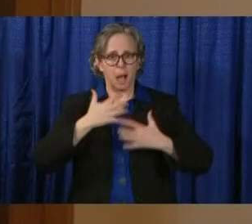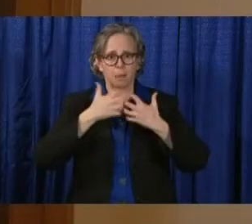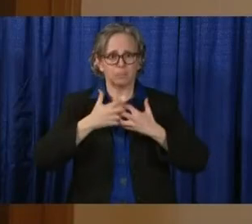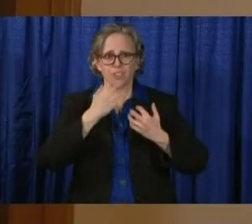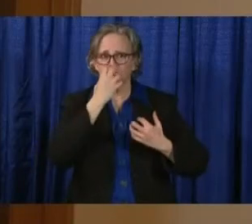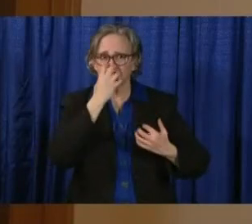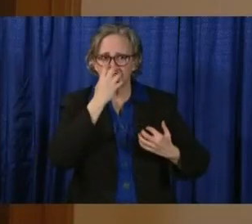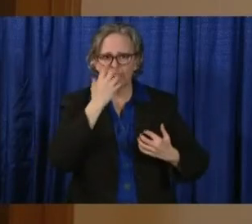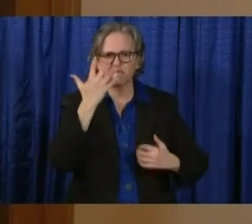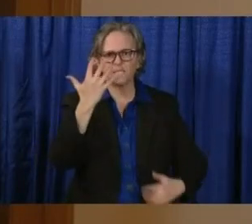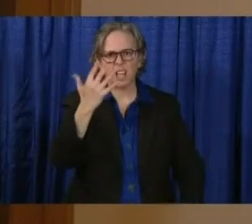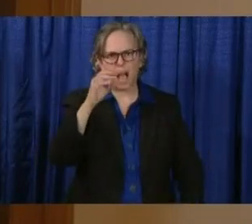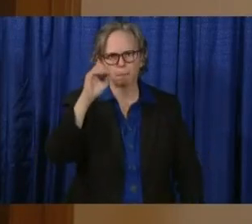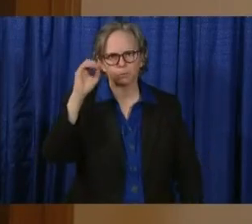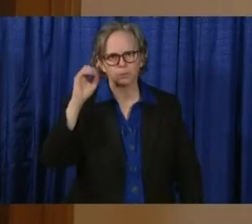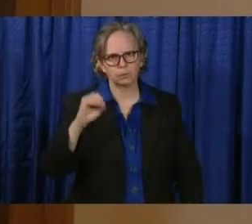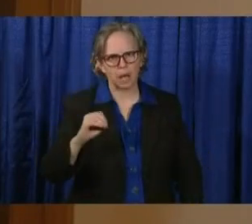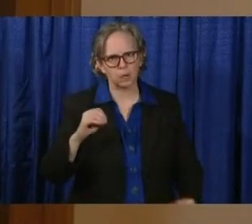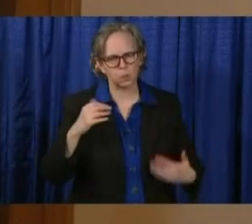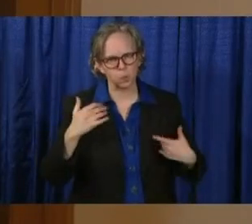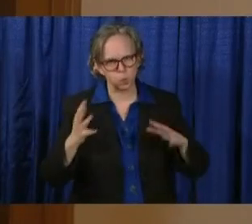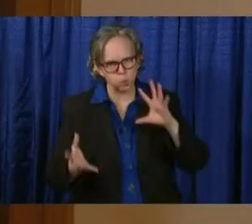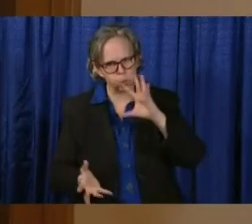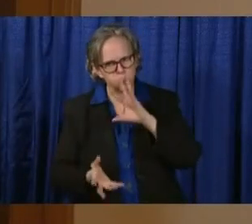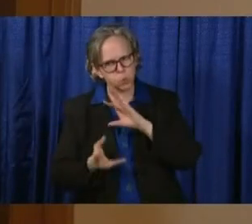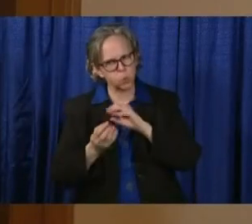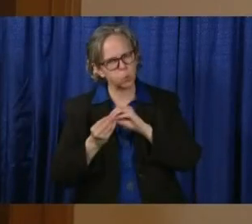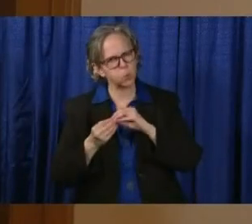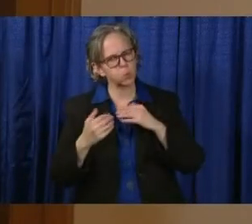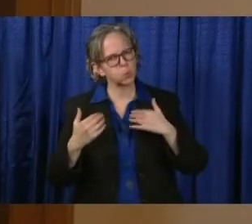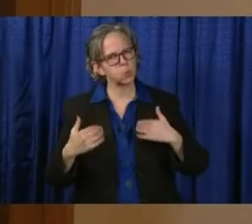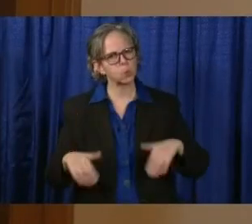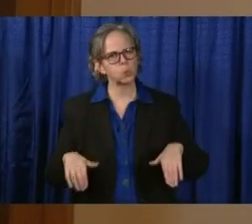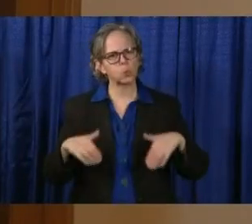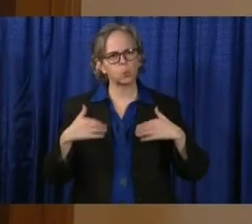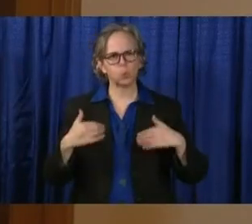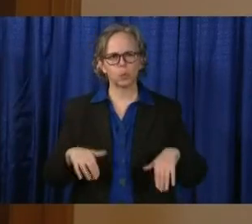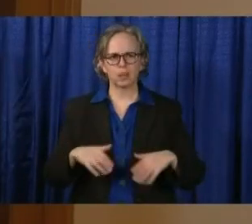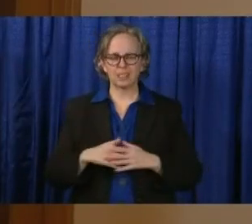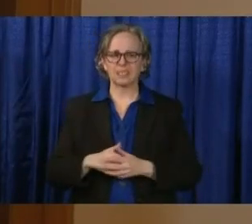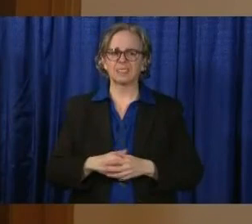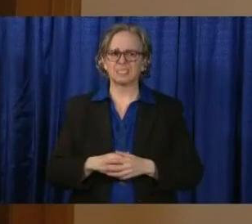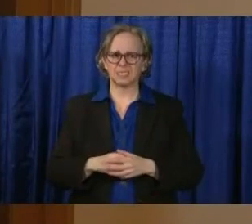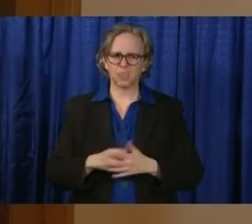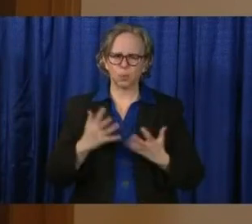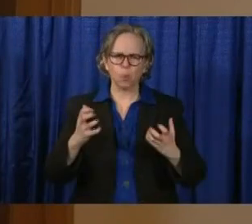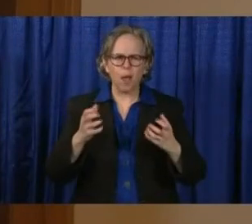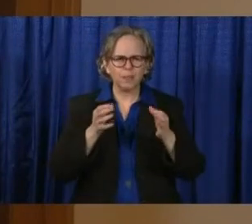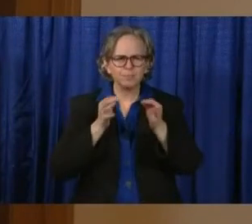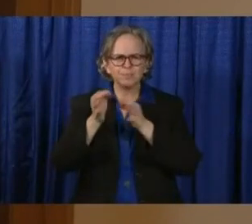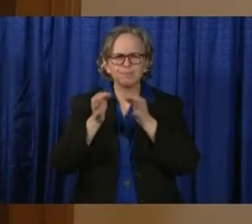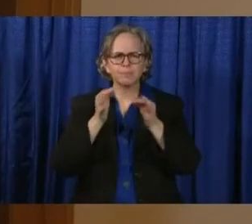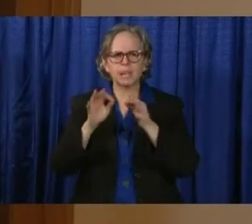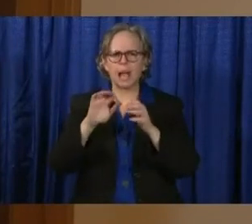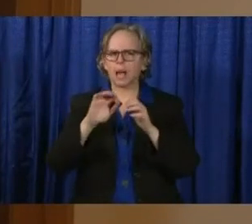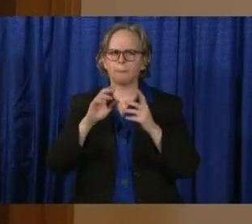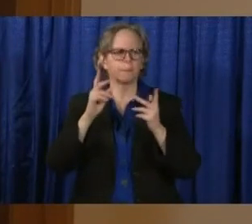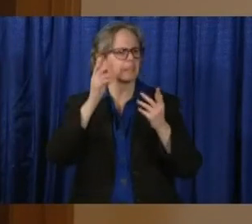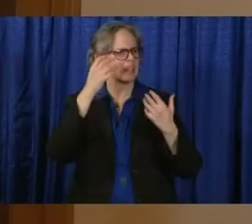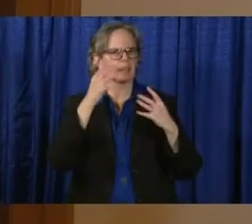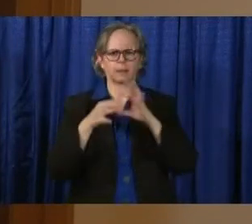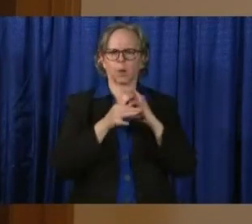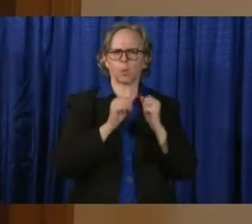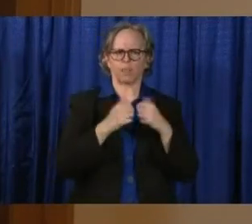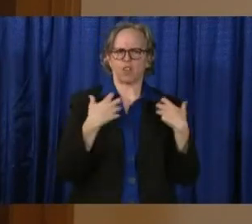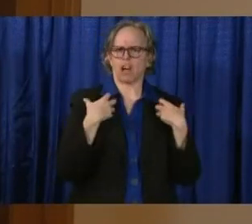I want to talk a little bit about recovery information. That's a question we last left with. And it's a frustrating one for